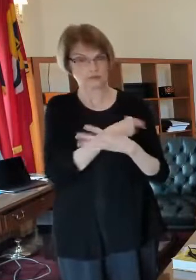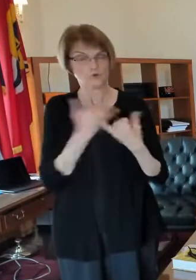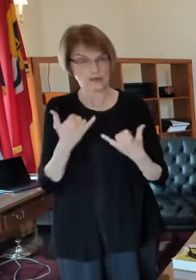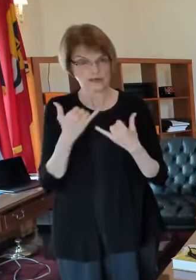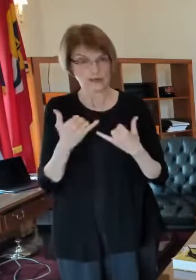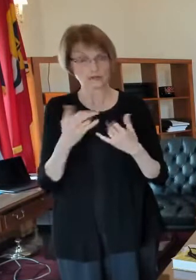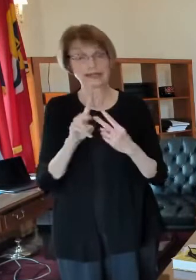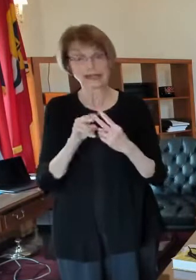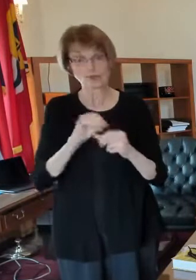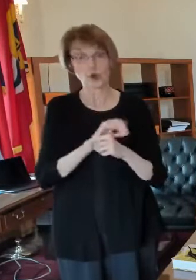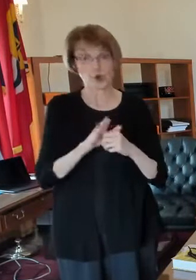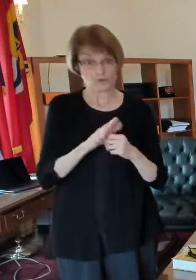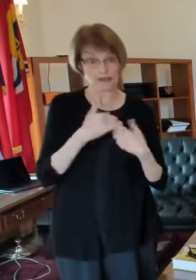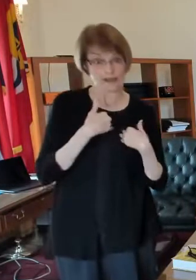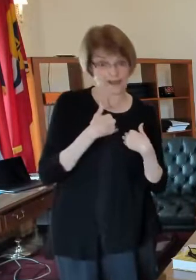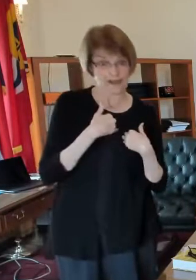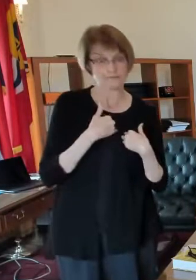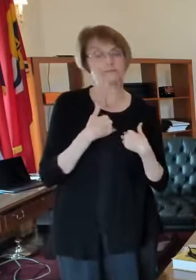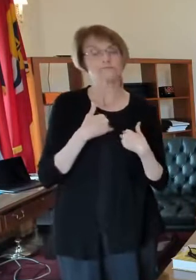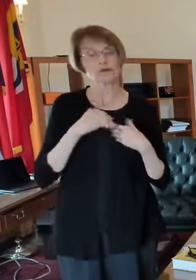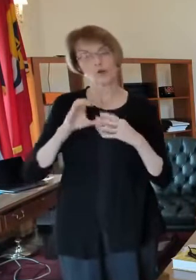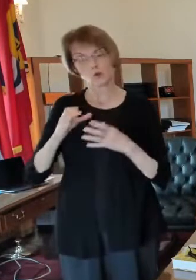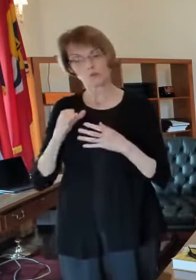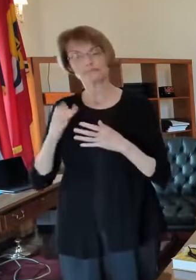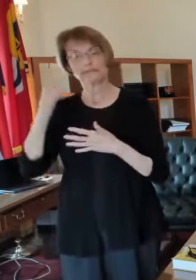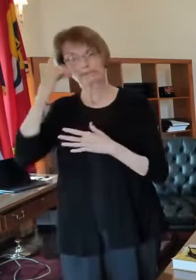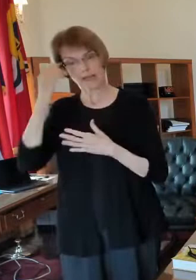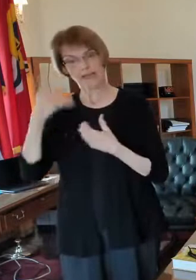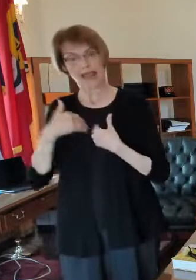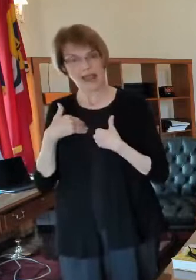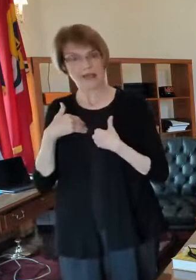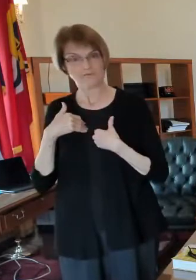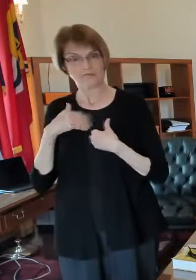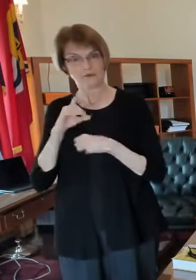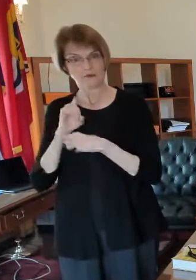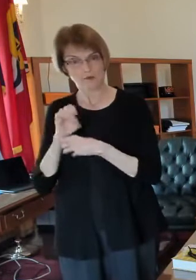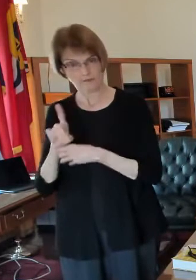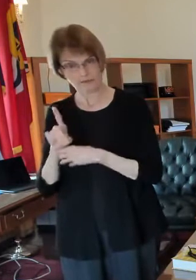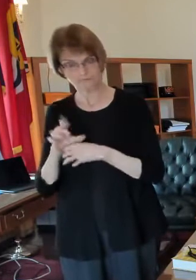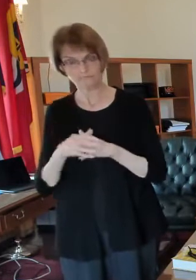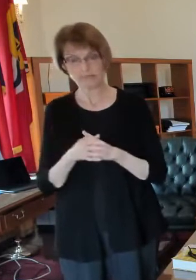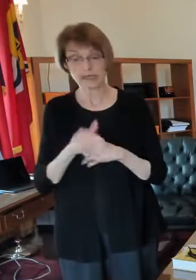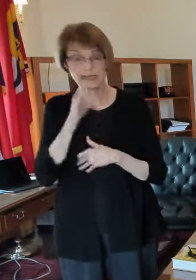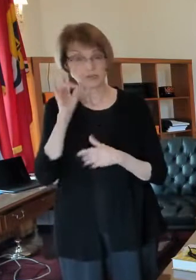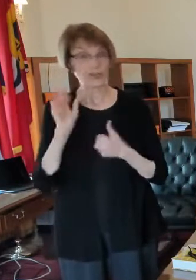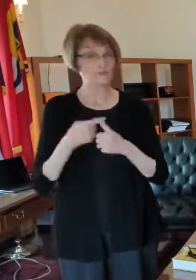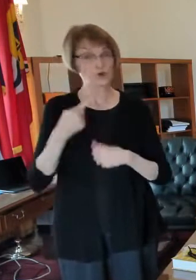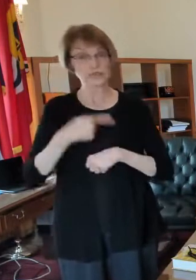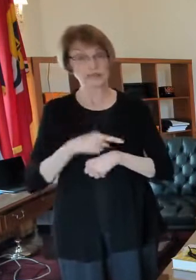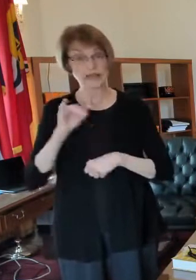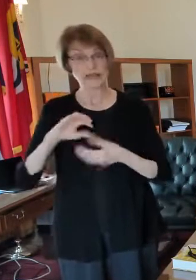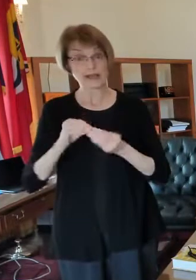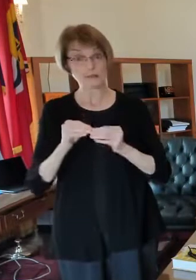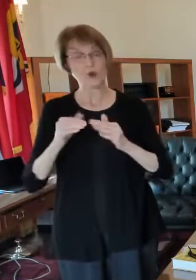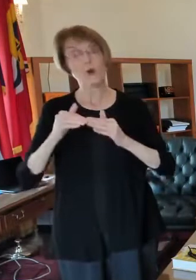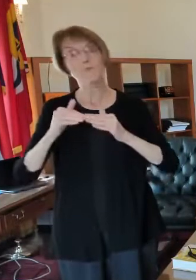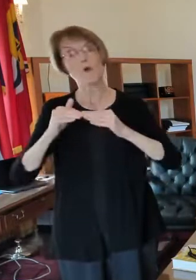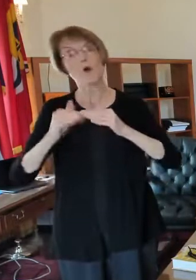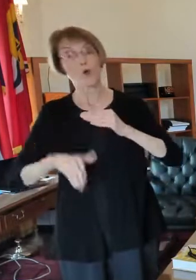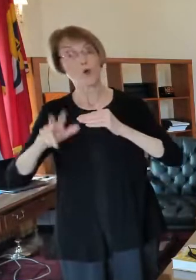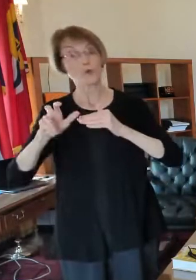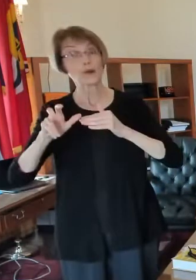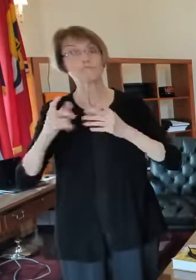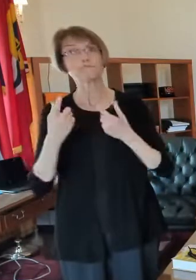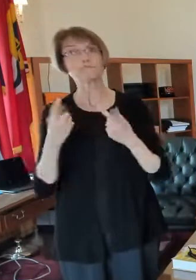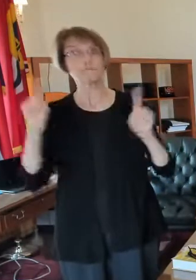now with either COVID positive or suspected positive yesterday was the first day that that number dropped below 300